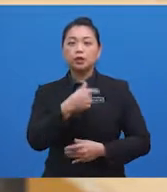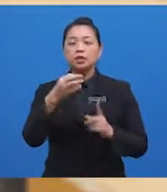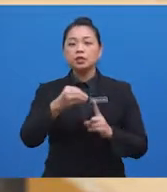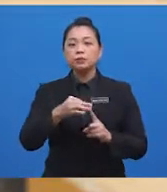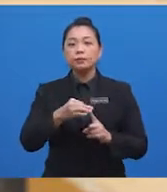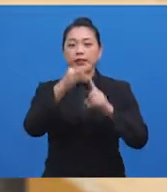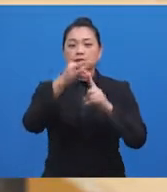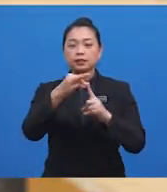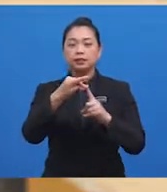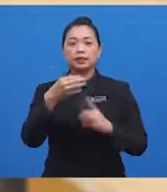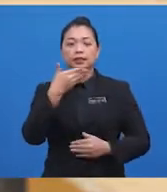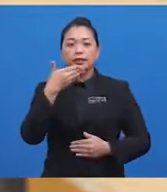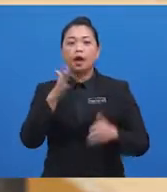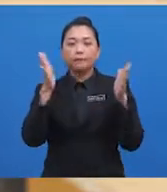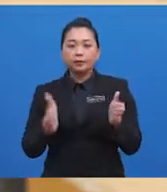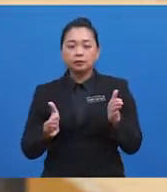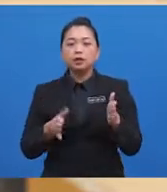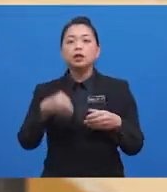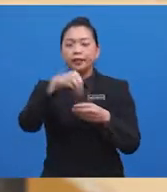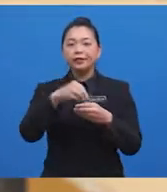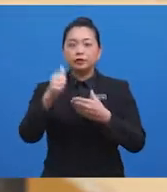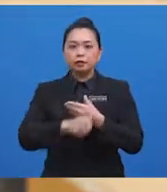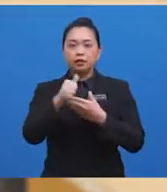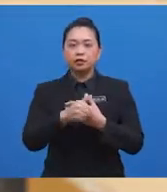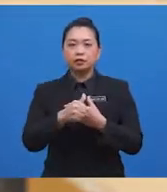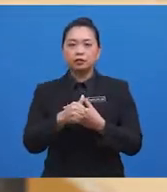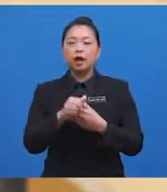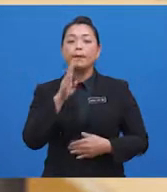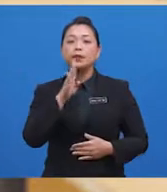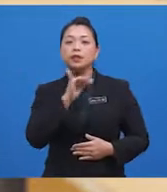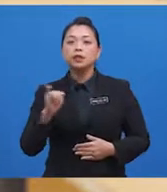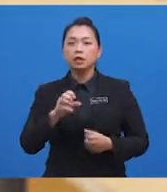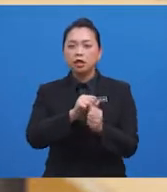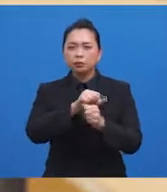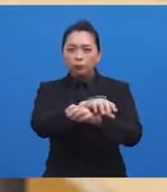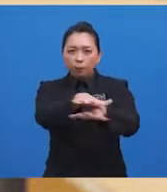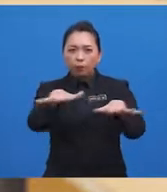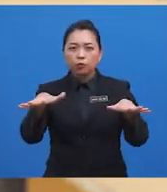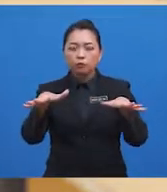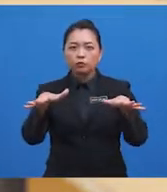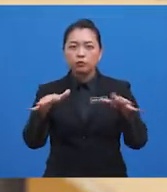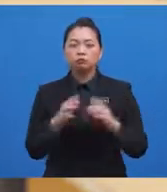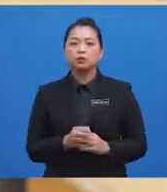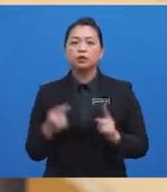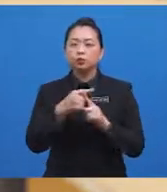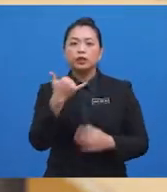young people, are also in danger of being exposed to readily available illegal substances like